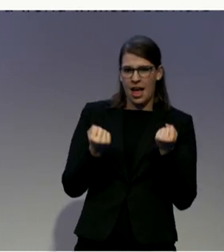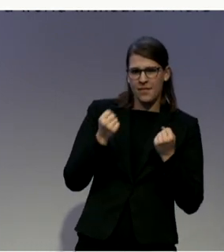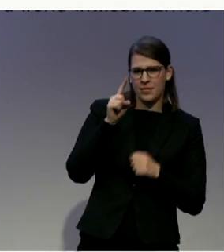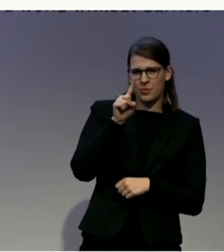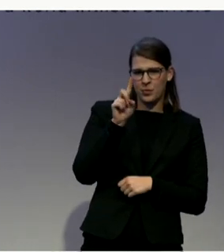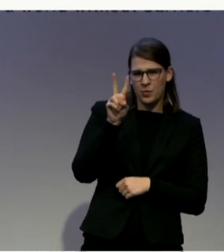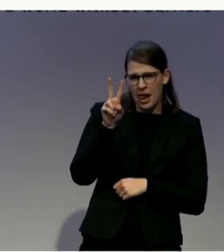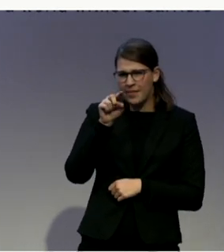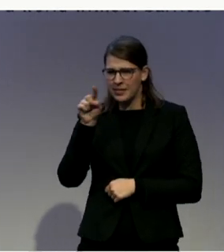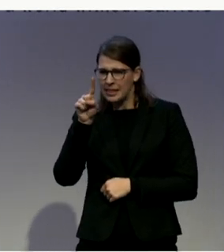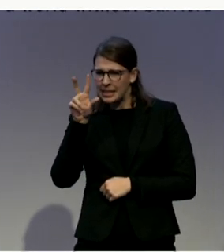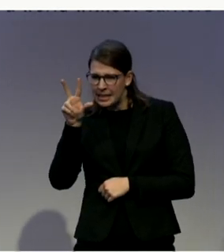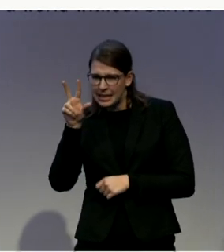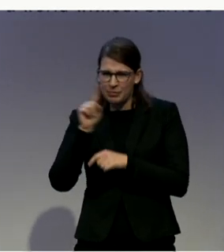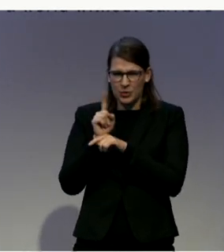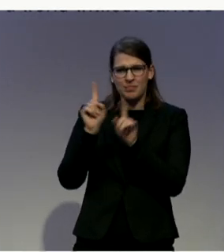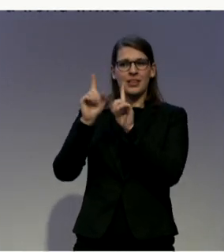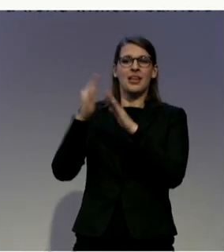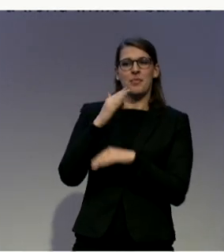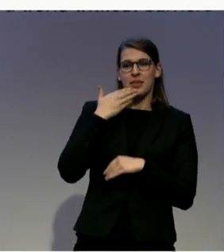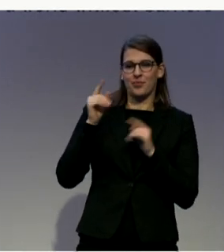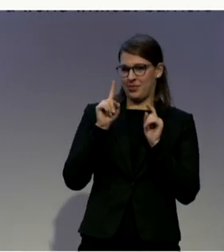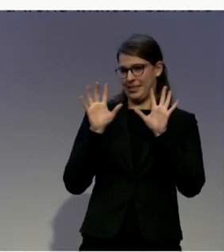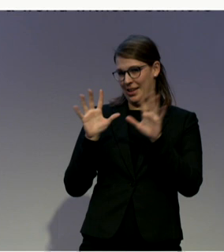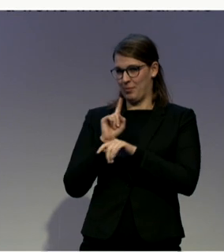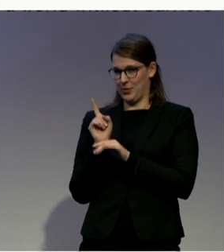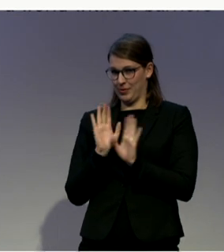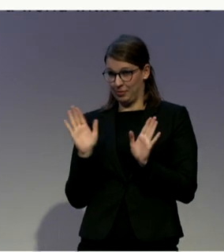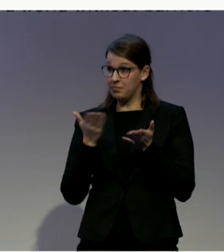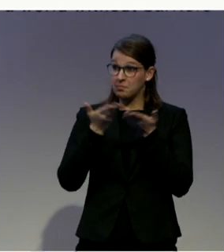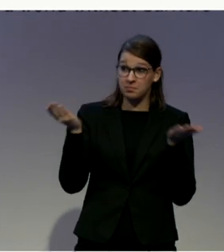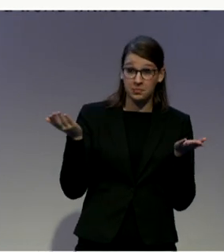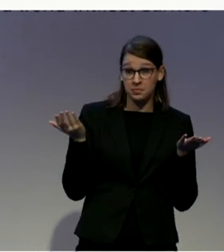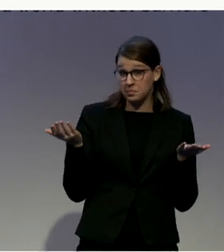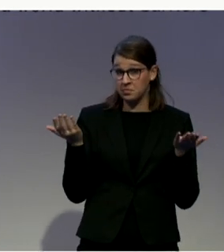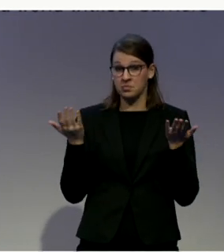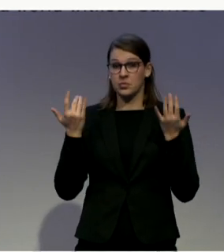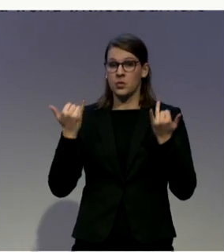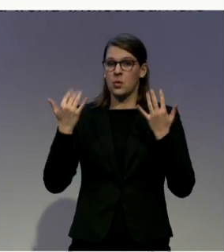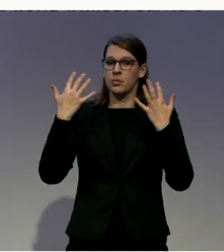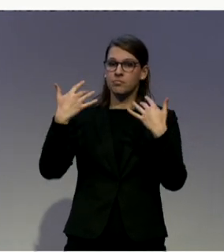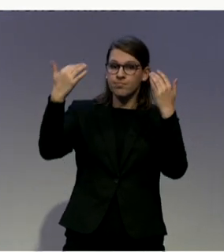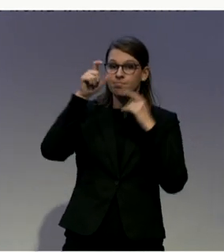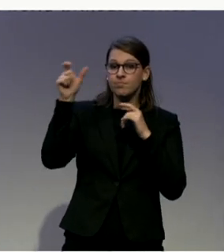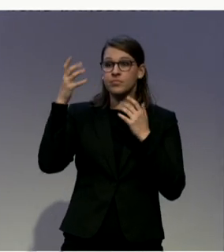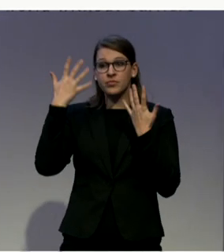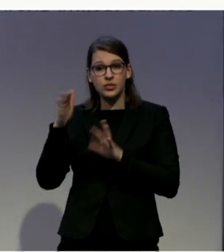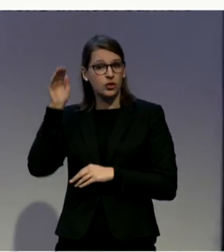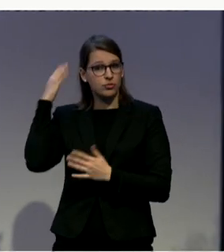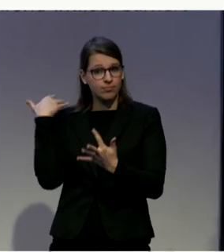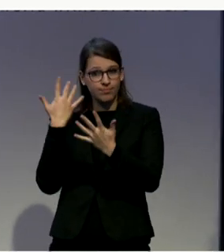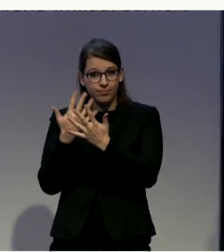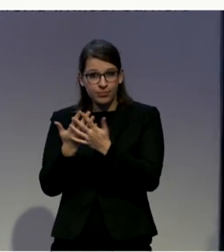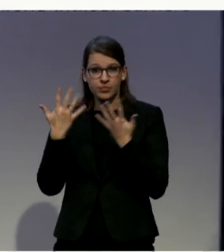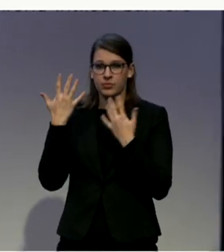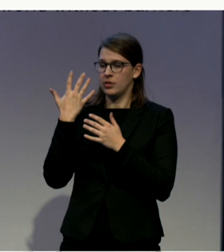and I would like to open up the floor. You have now heard these three cases, initiatives, examples.